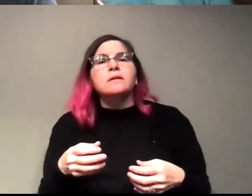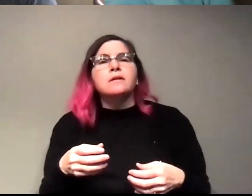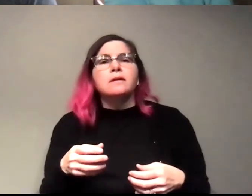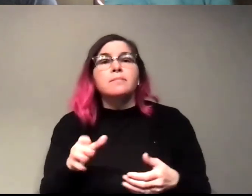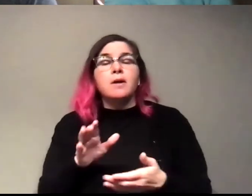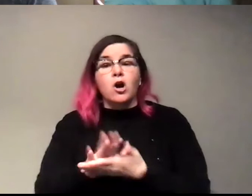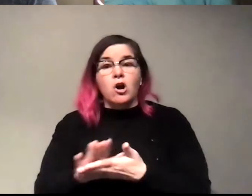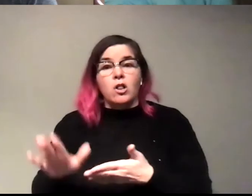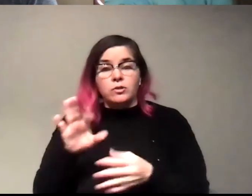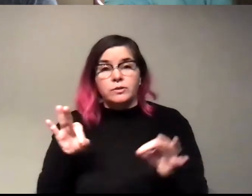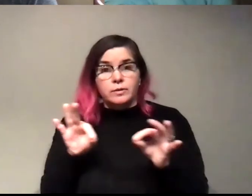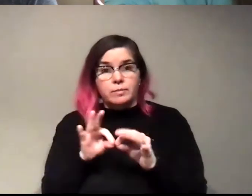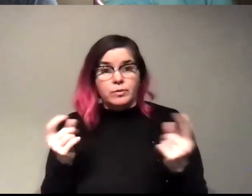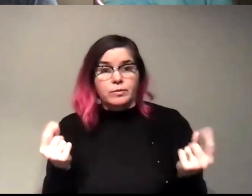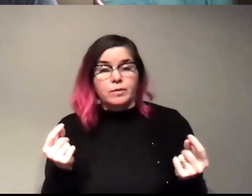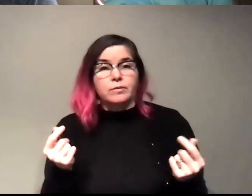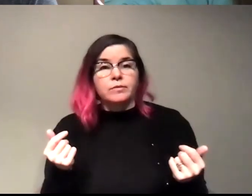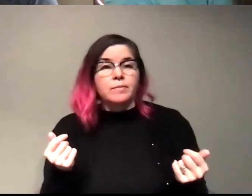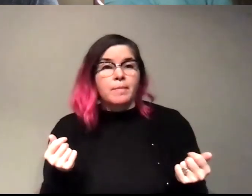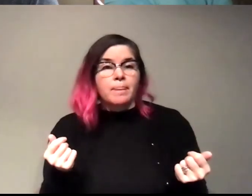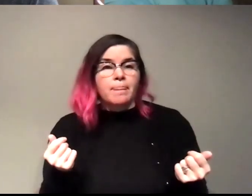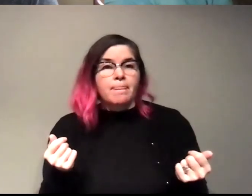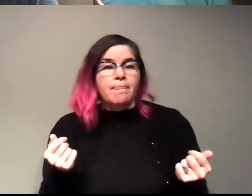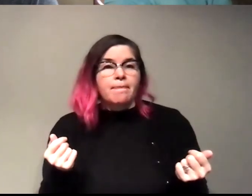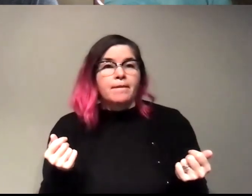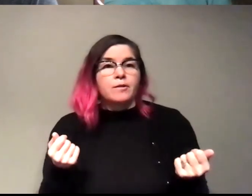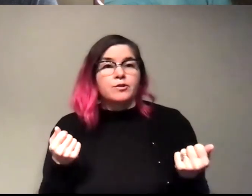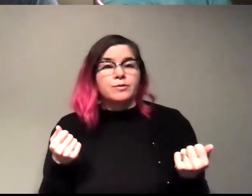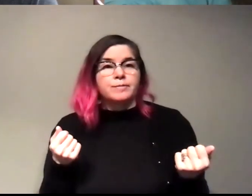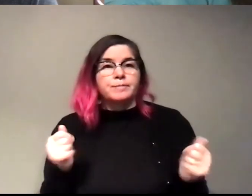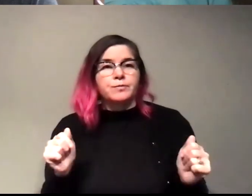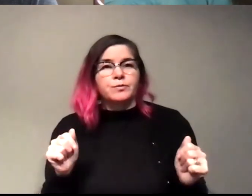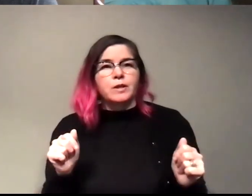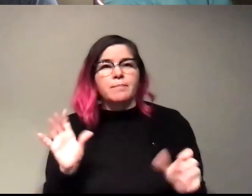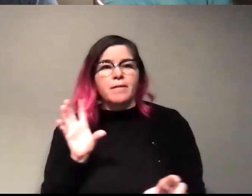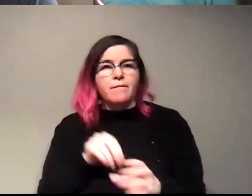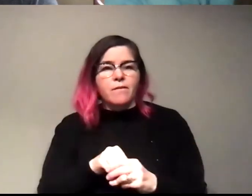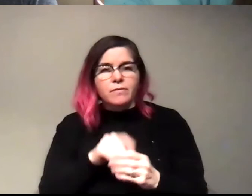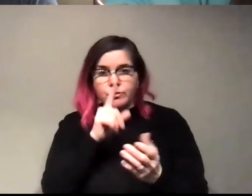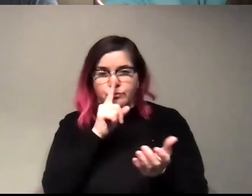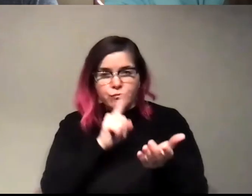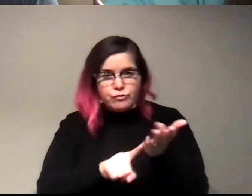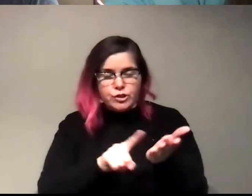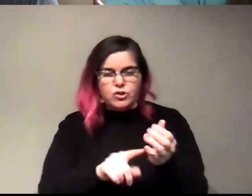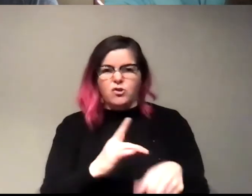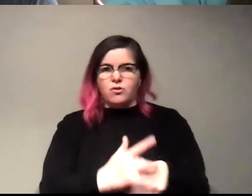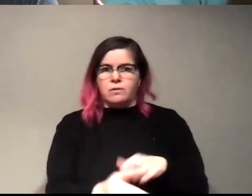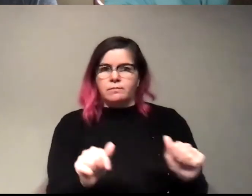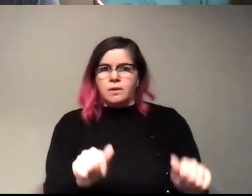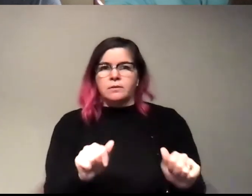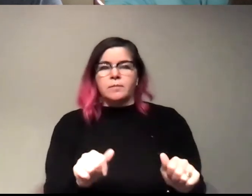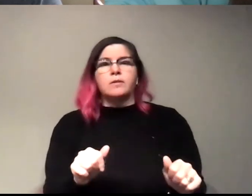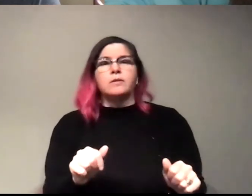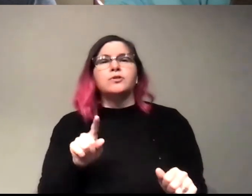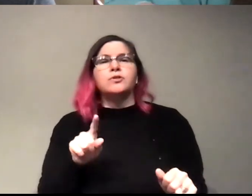would be very important to try and, and, um, find a way to get involved in some research kind of early on, um, just to